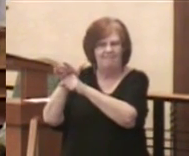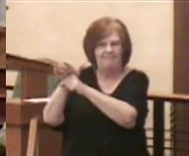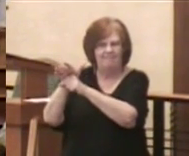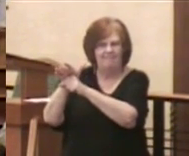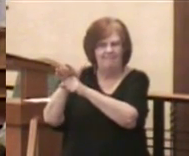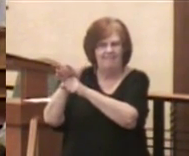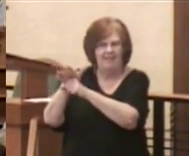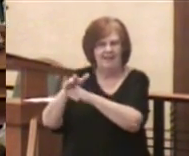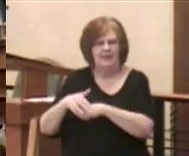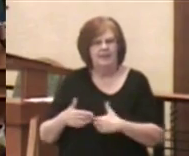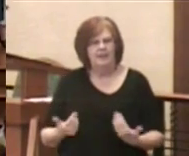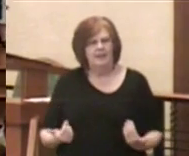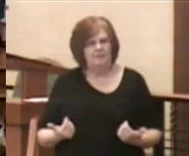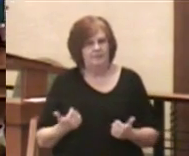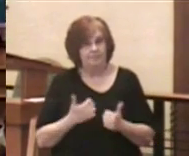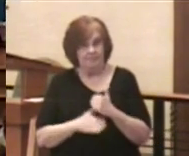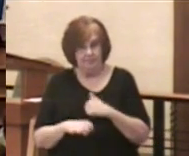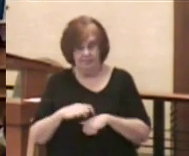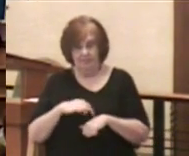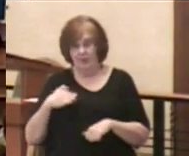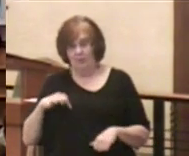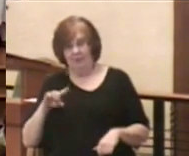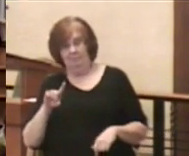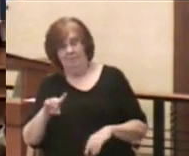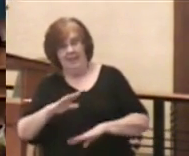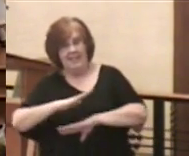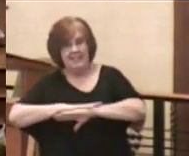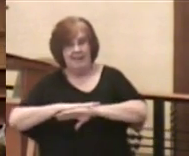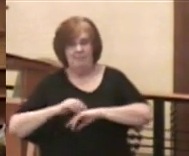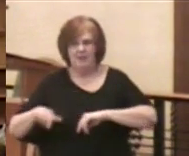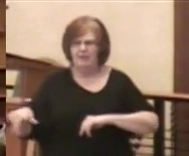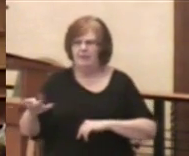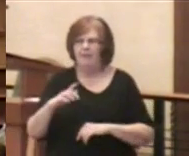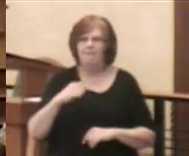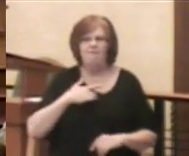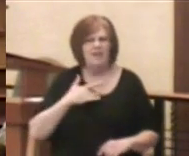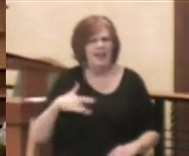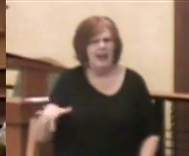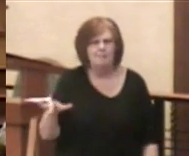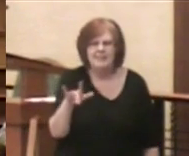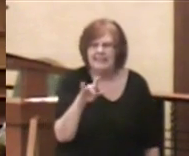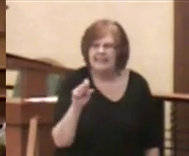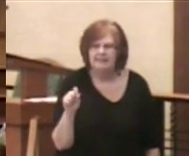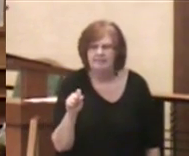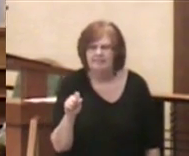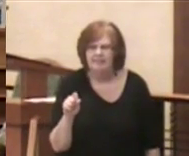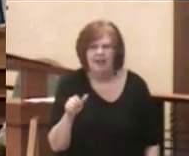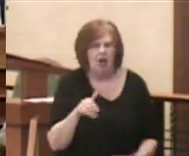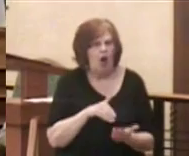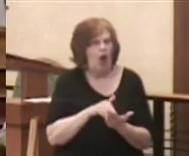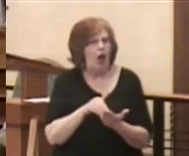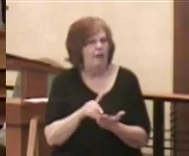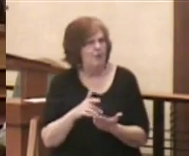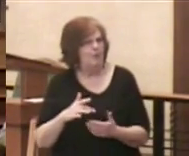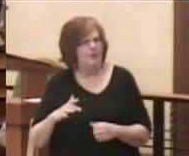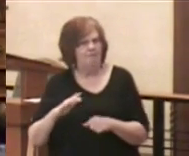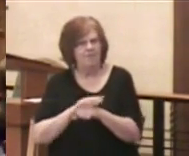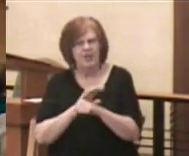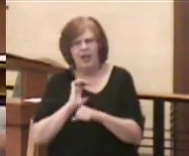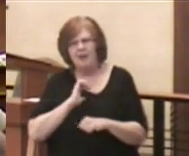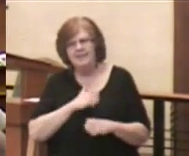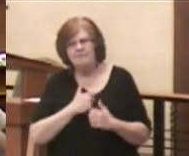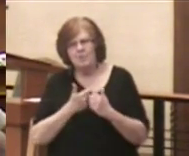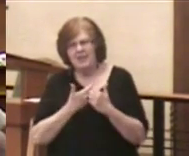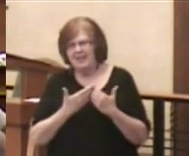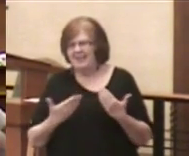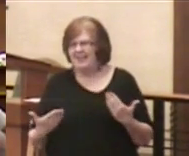Every time we come to this table, we may at times feel empty because often we fill ourselves with those things